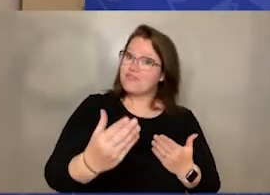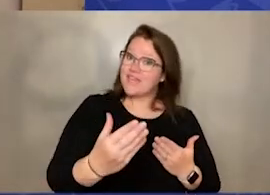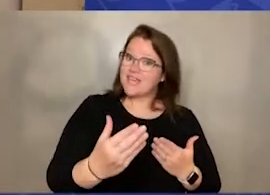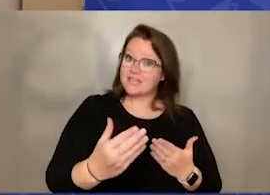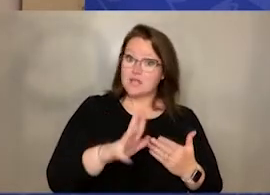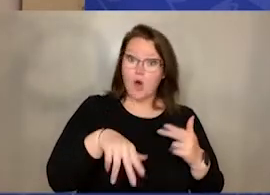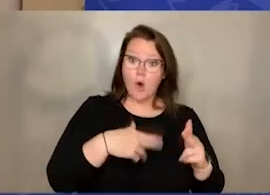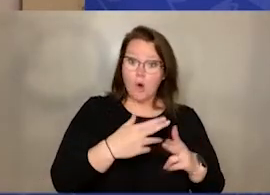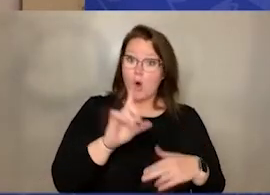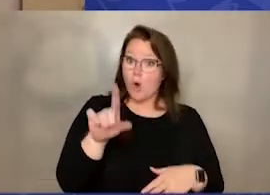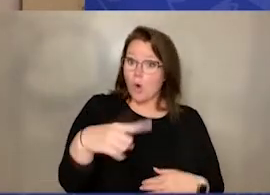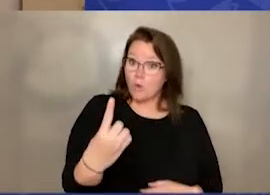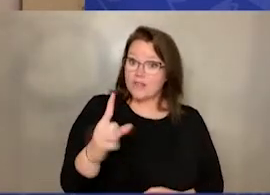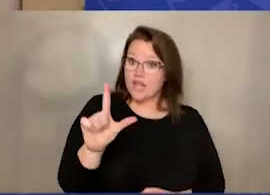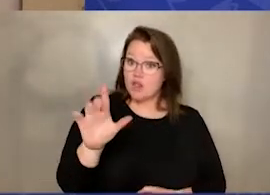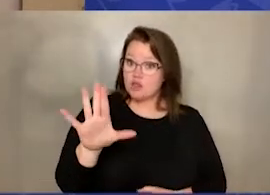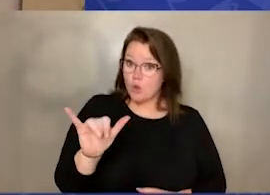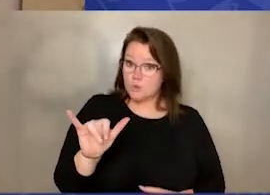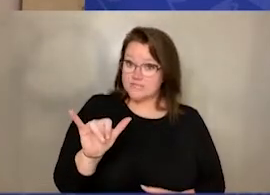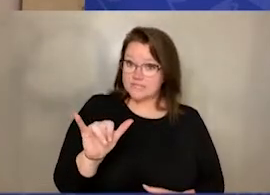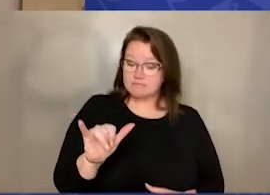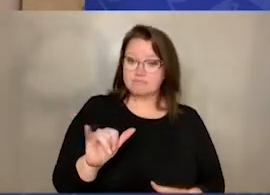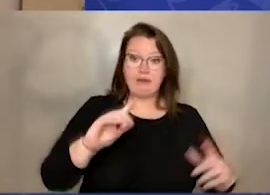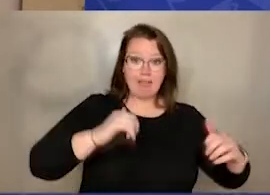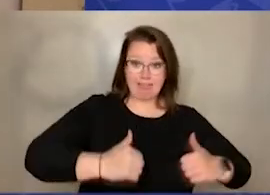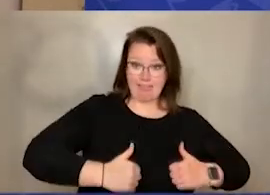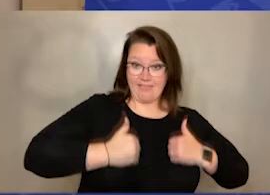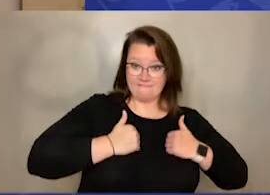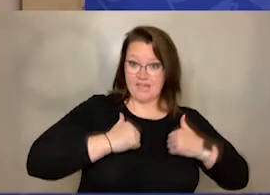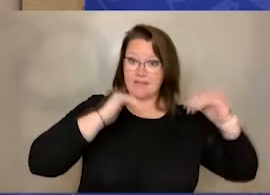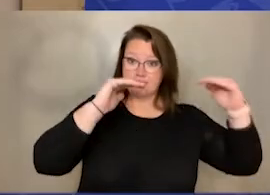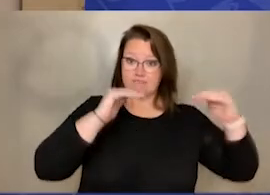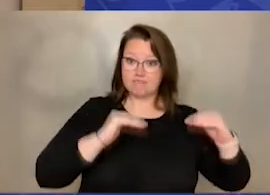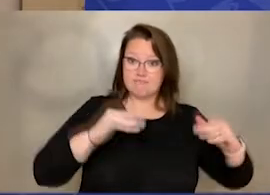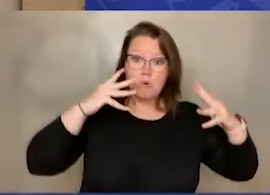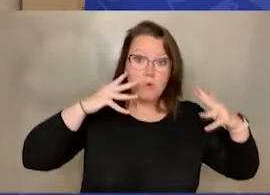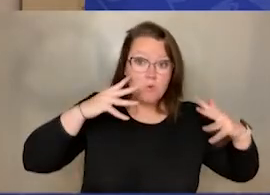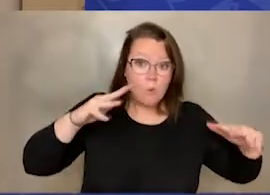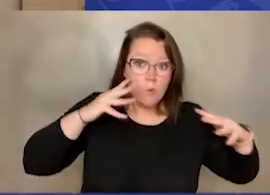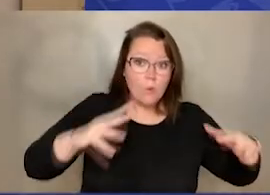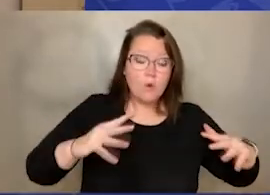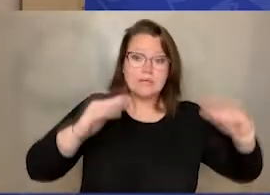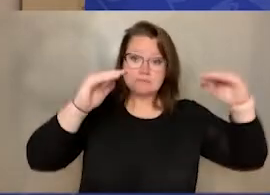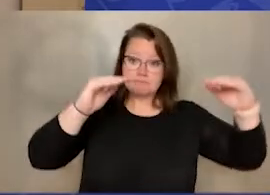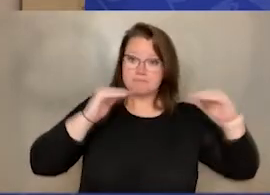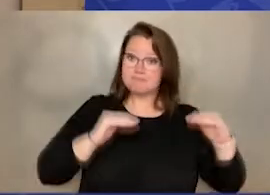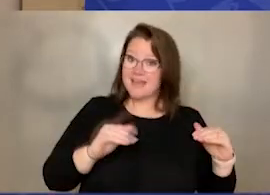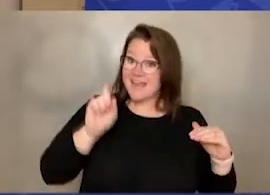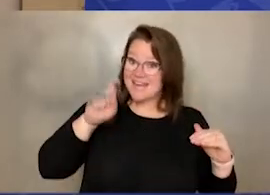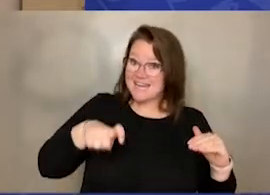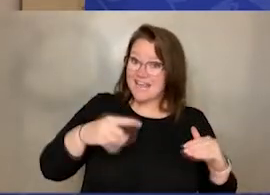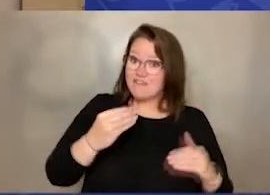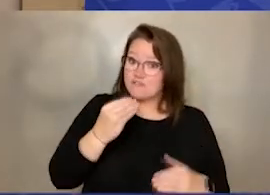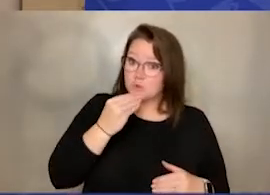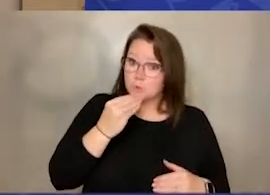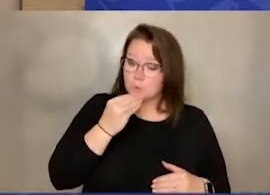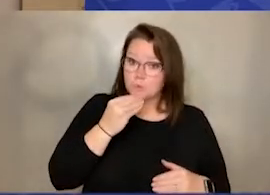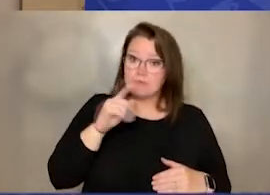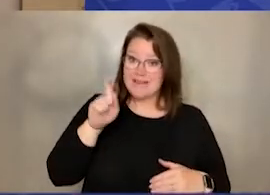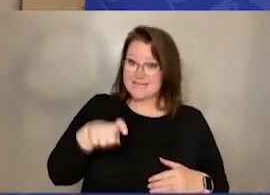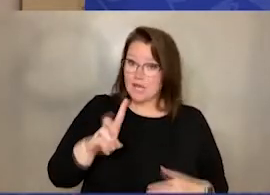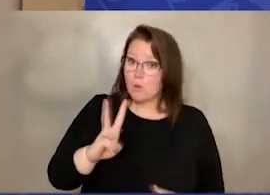Lucy. She's living. She makes noise. She needs food, water,